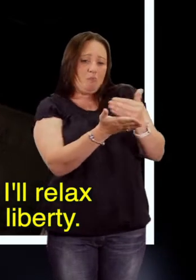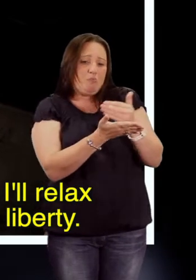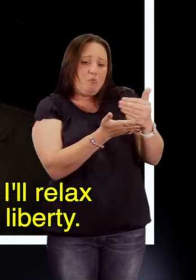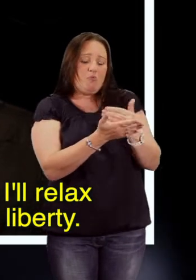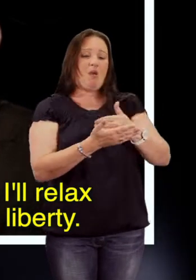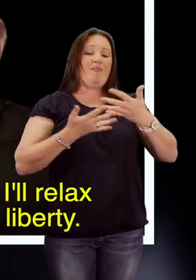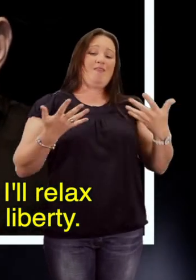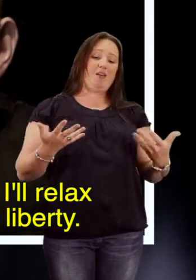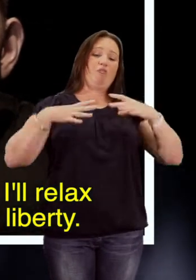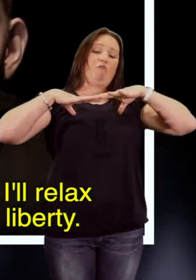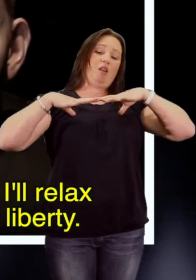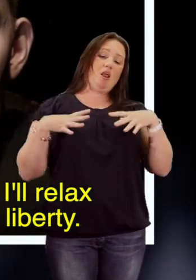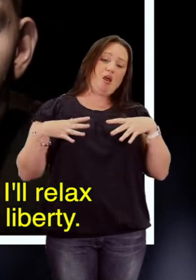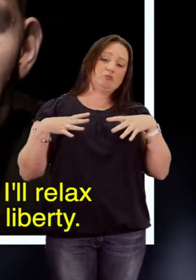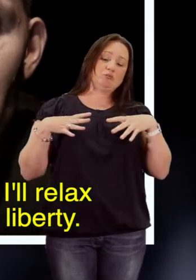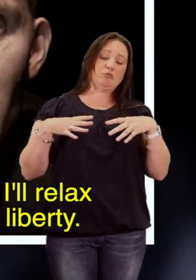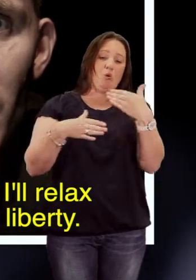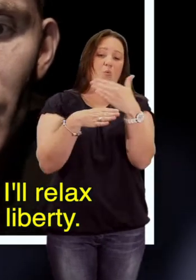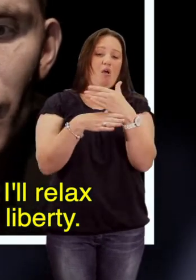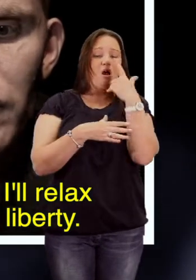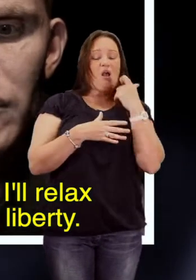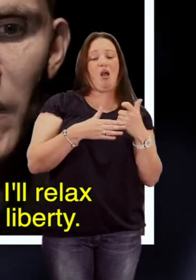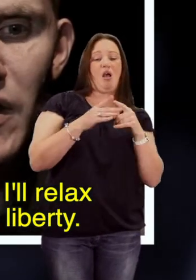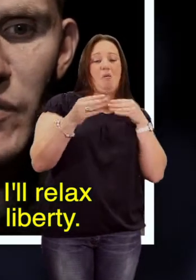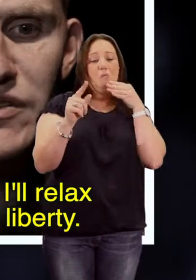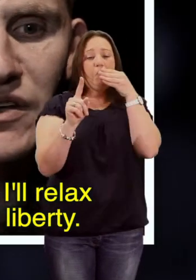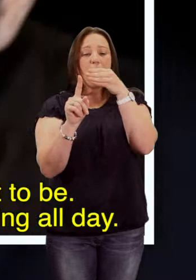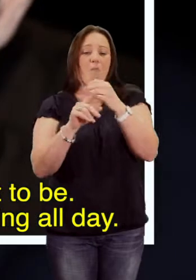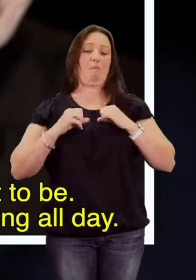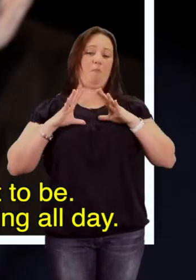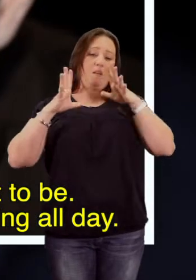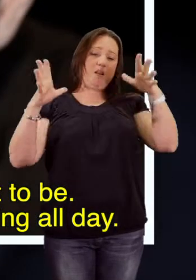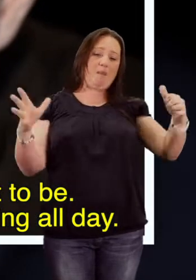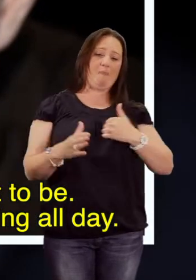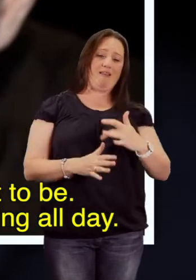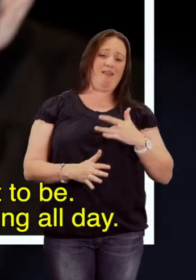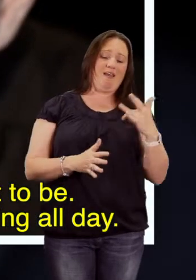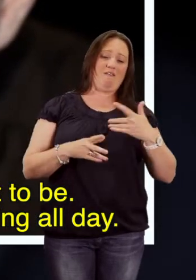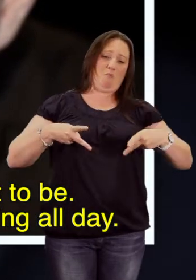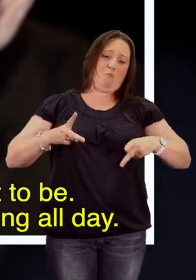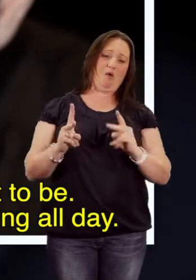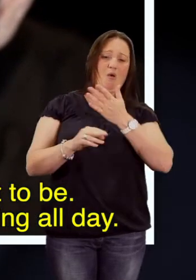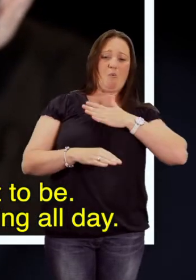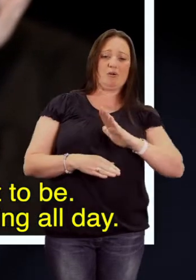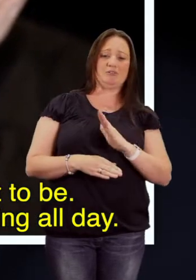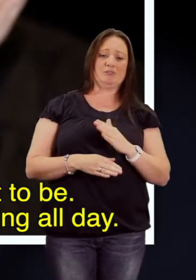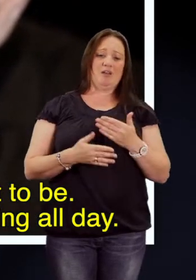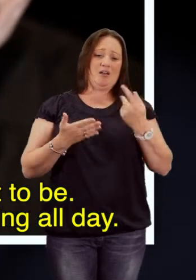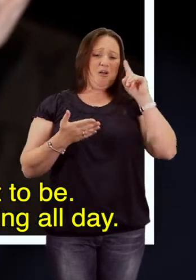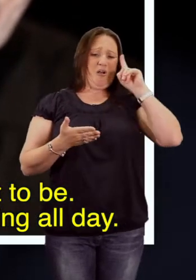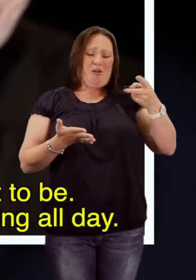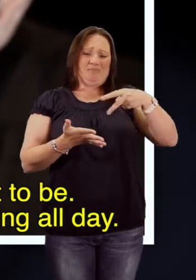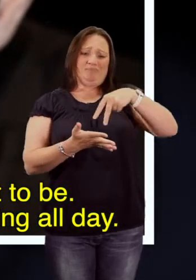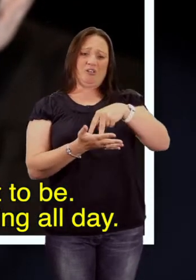money. Only then I relax. Work could be the route to my liberty. Living my life the way I want to be. But I